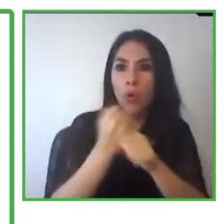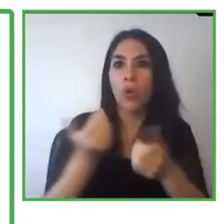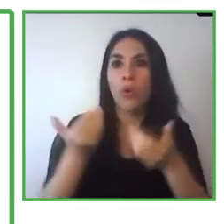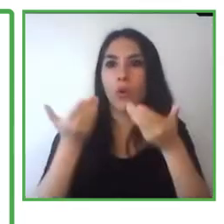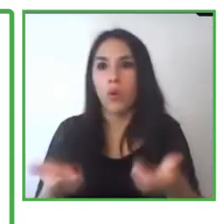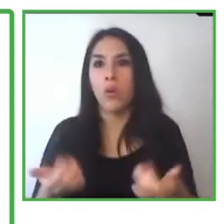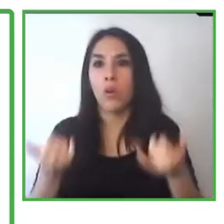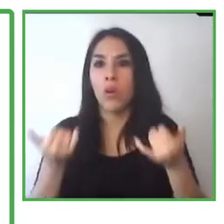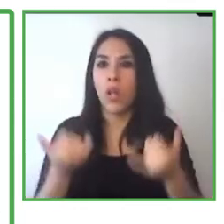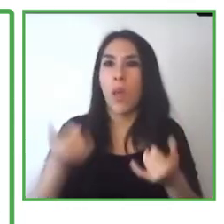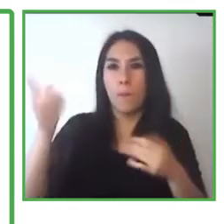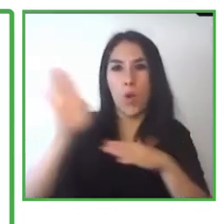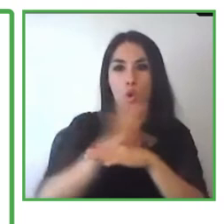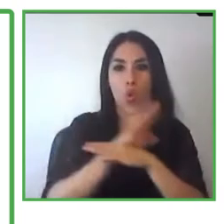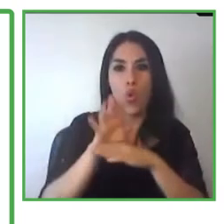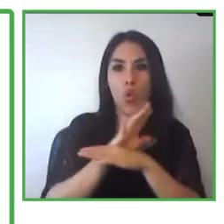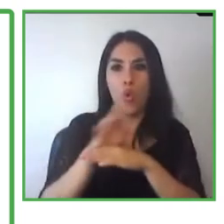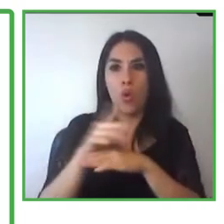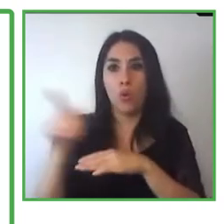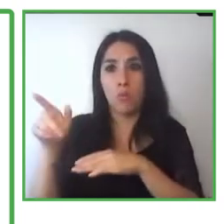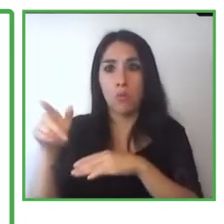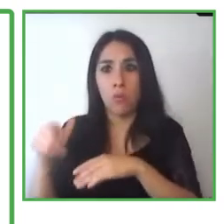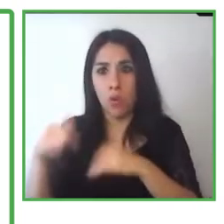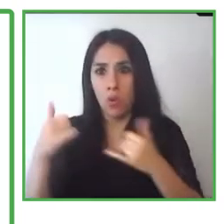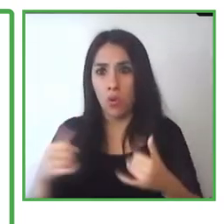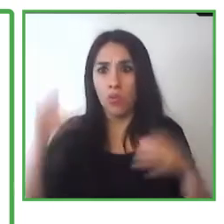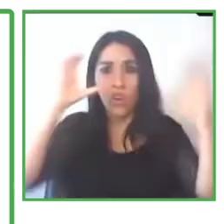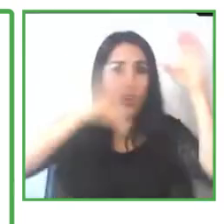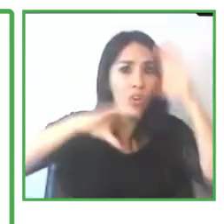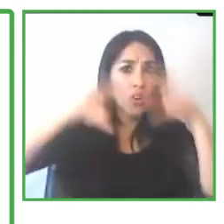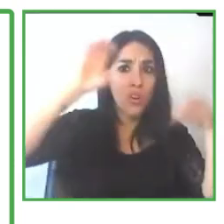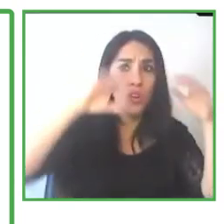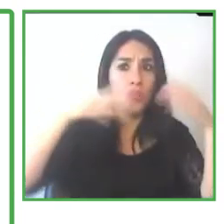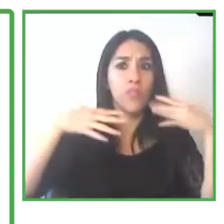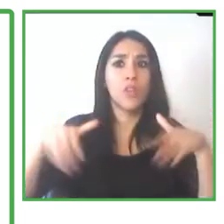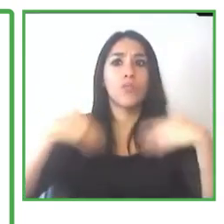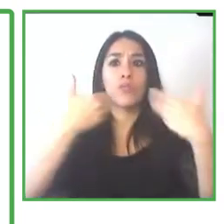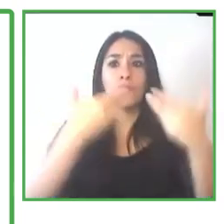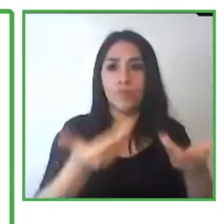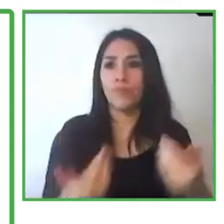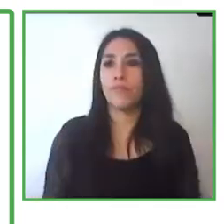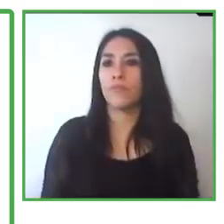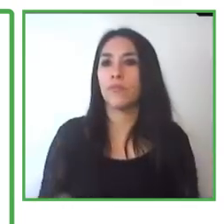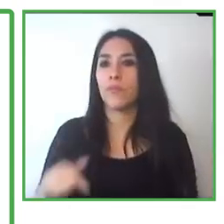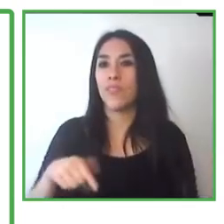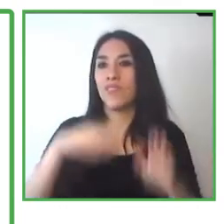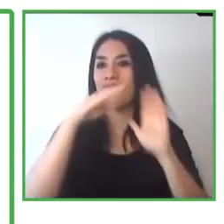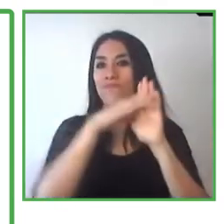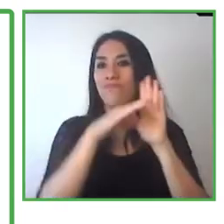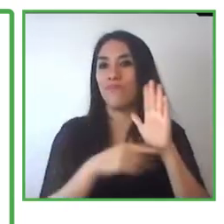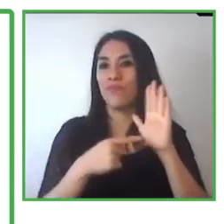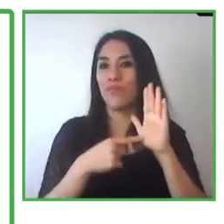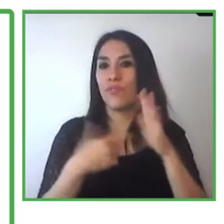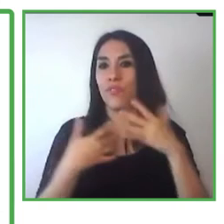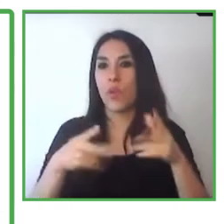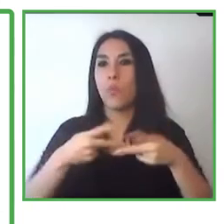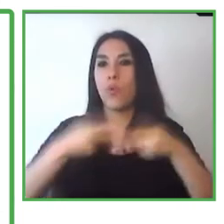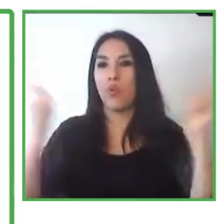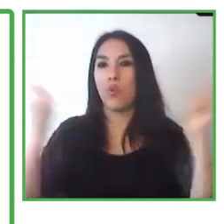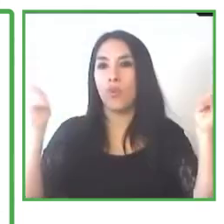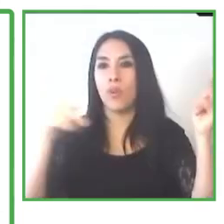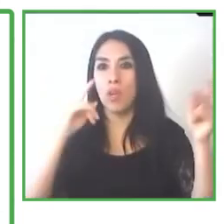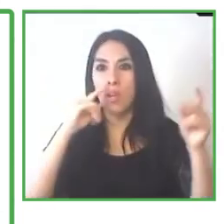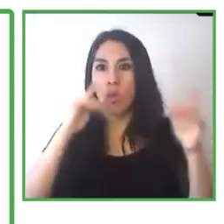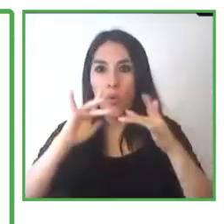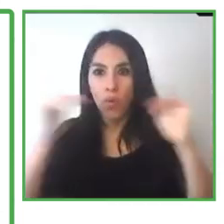because when a company identifies an opportunity, the best candidate is not going to be helped by them necessarily.